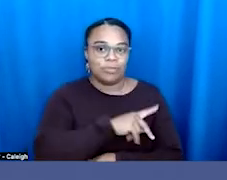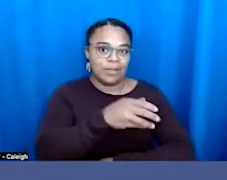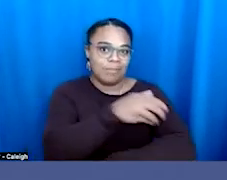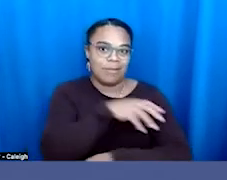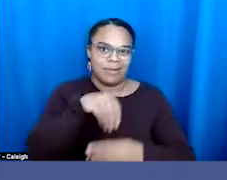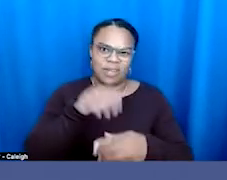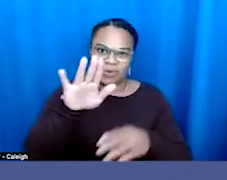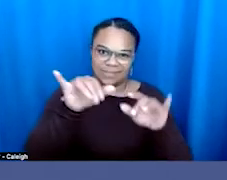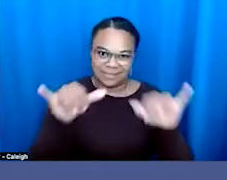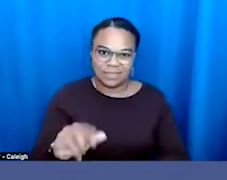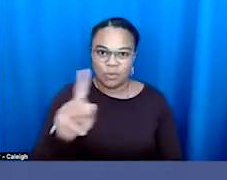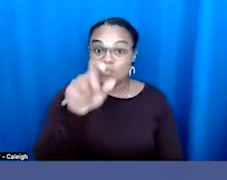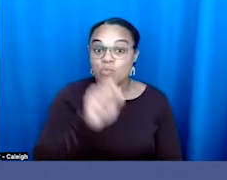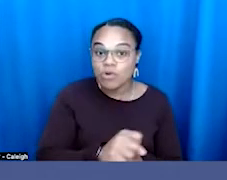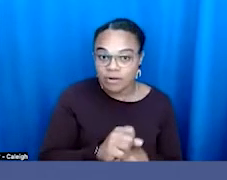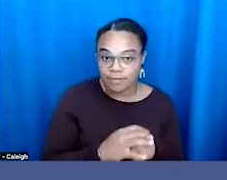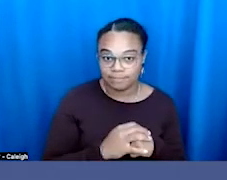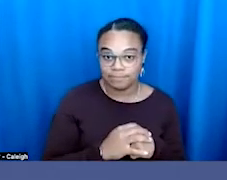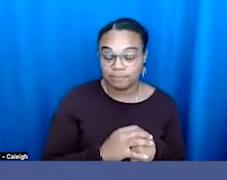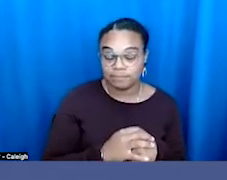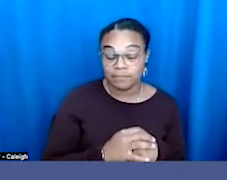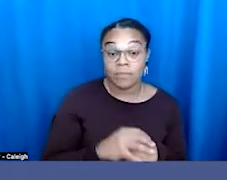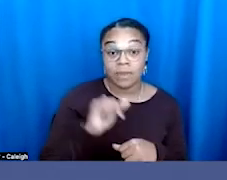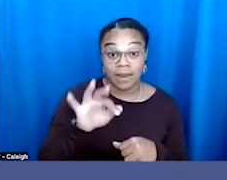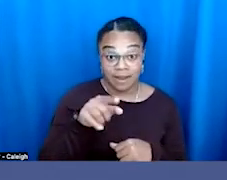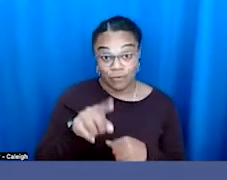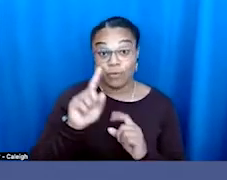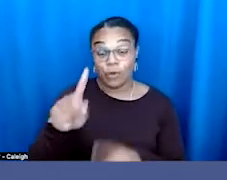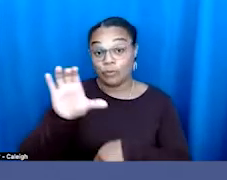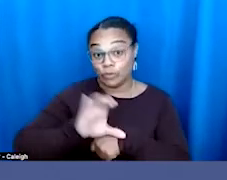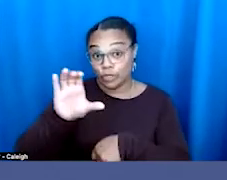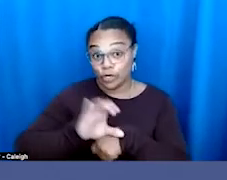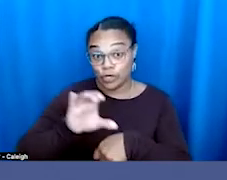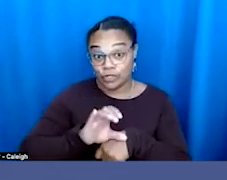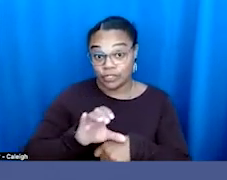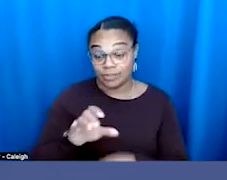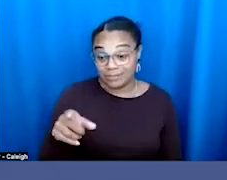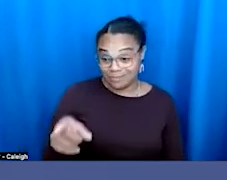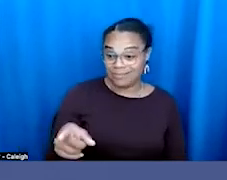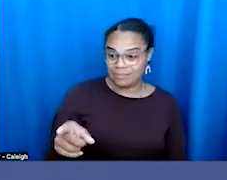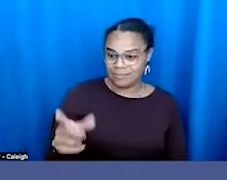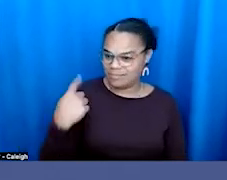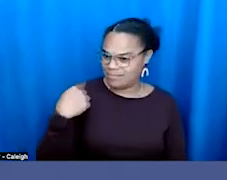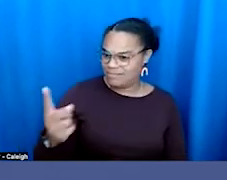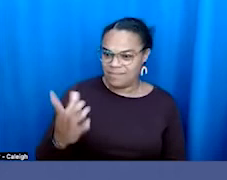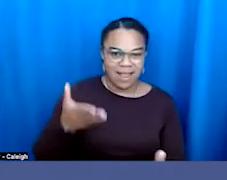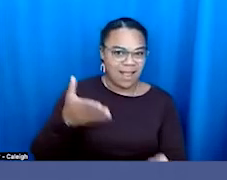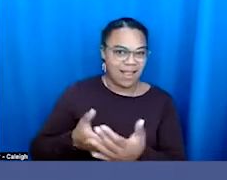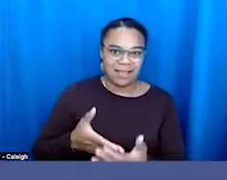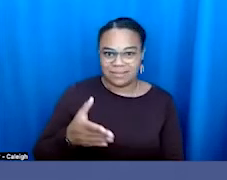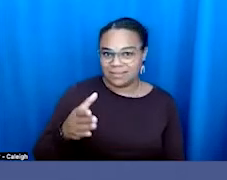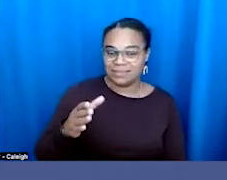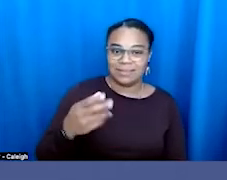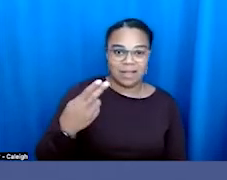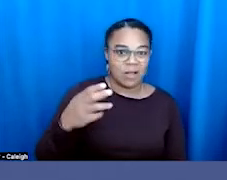work in. So if you are a person who attends a church that has been homophobic, transphobic, or is not